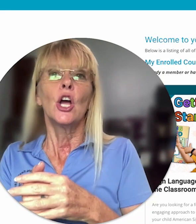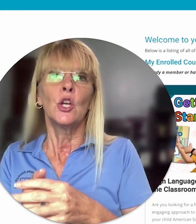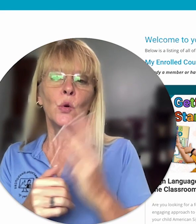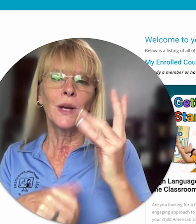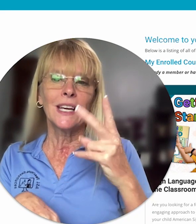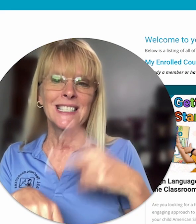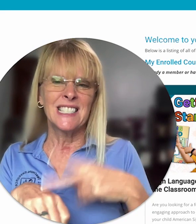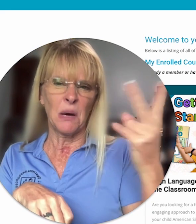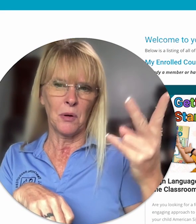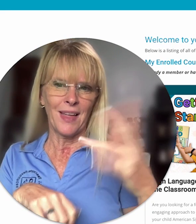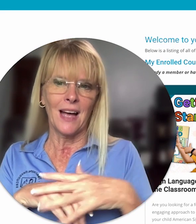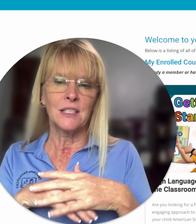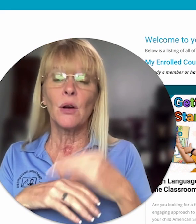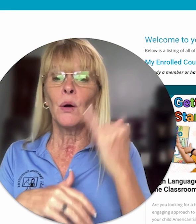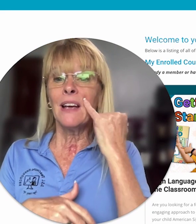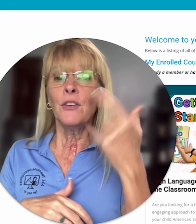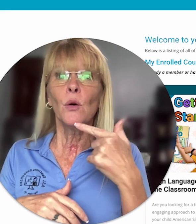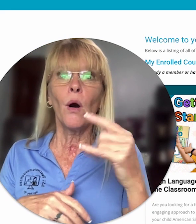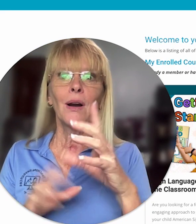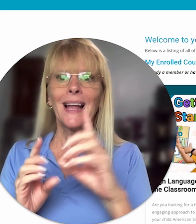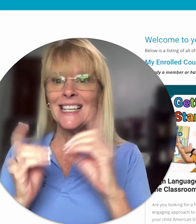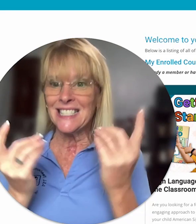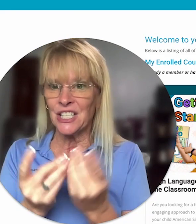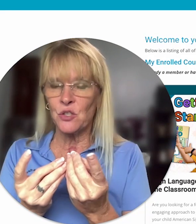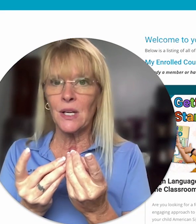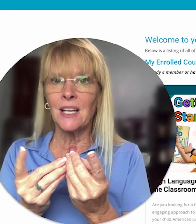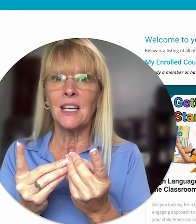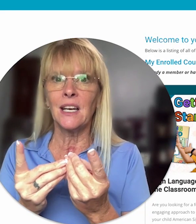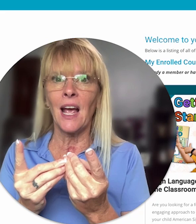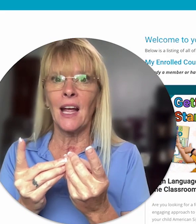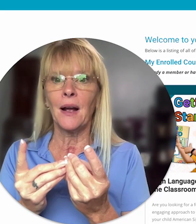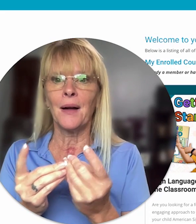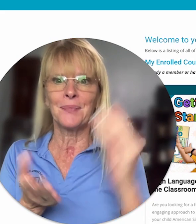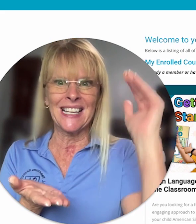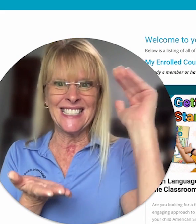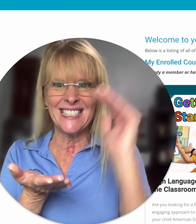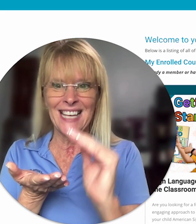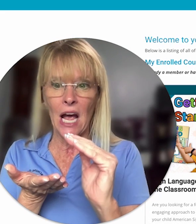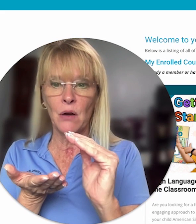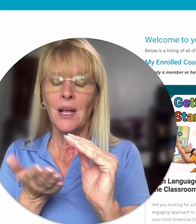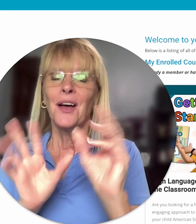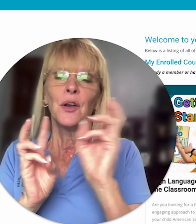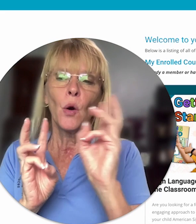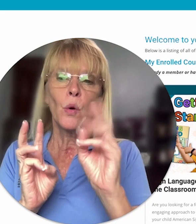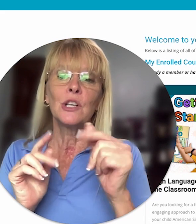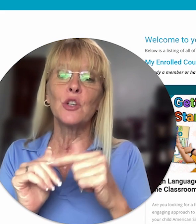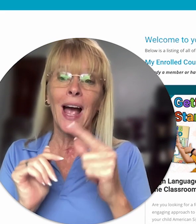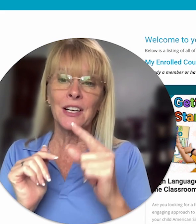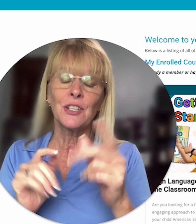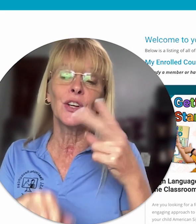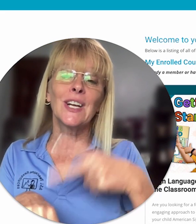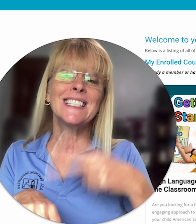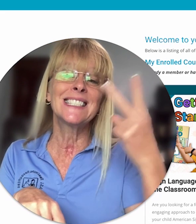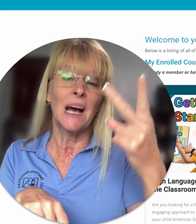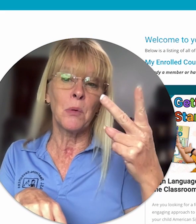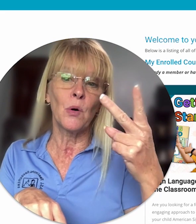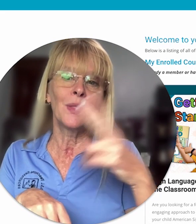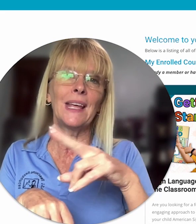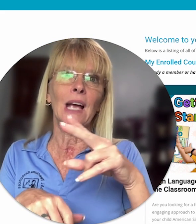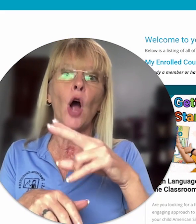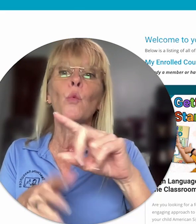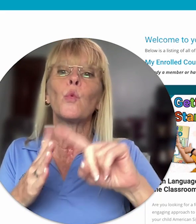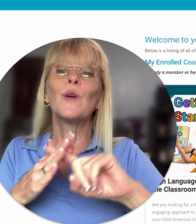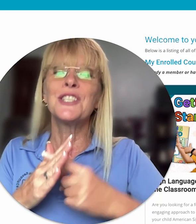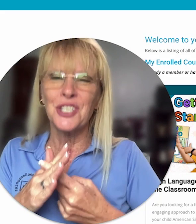you get double that so if you are like a district getting a discount no worries you actually gonna double